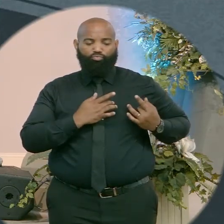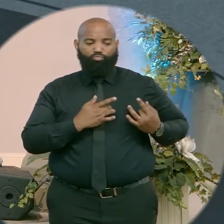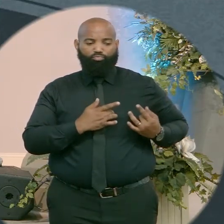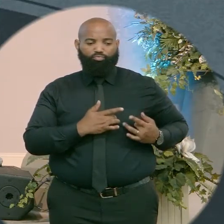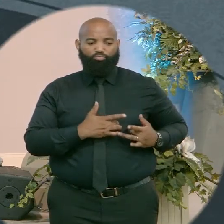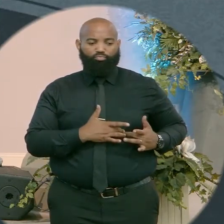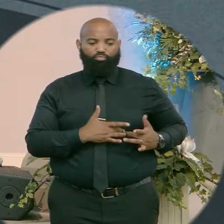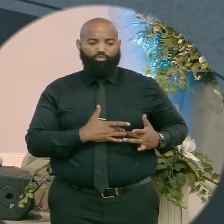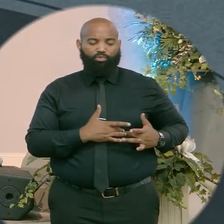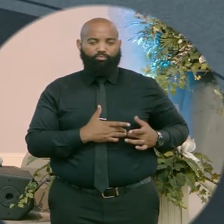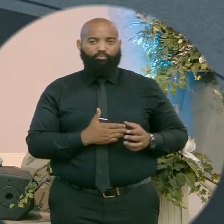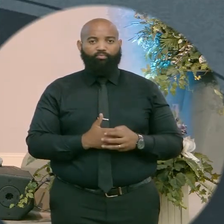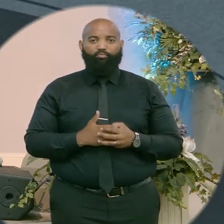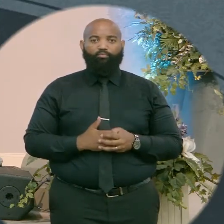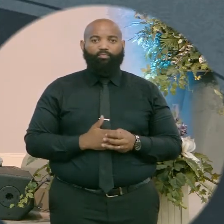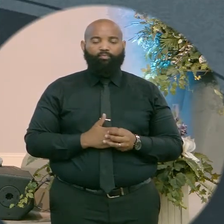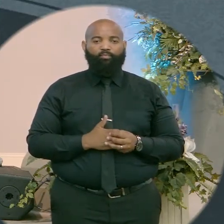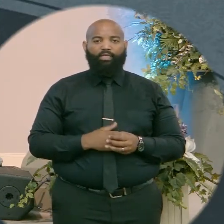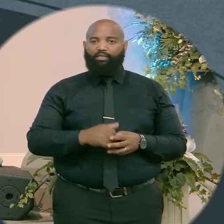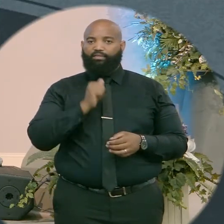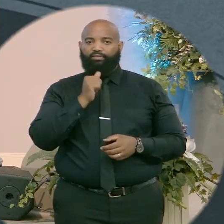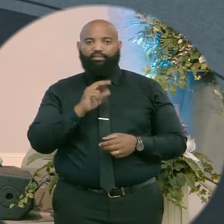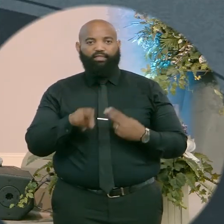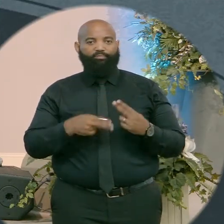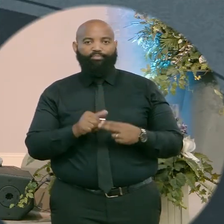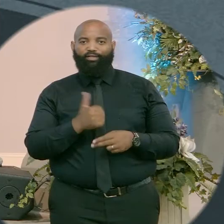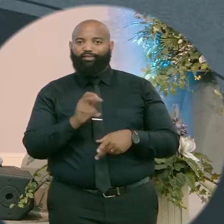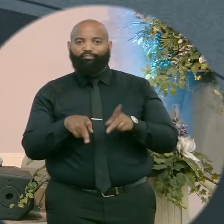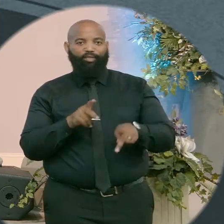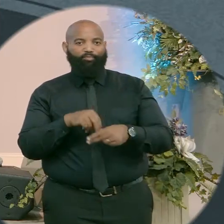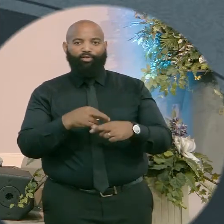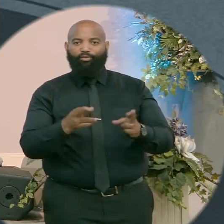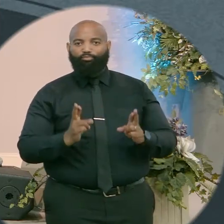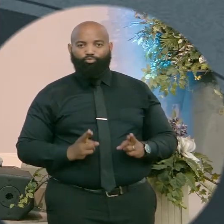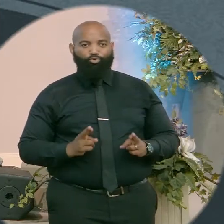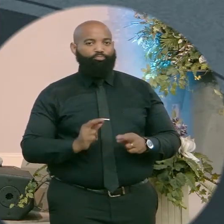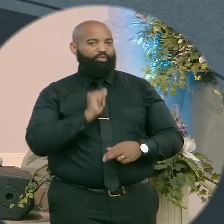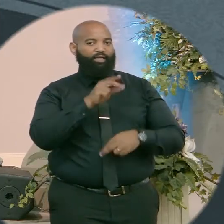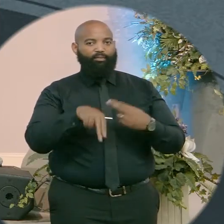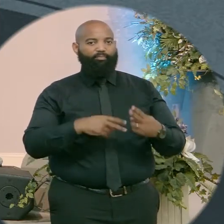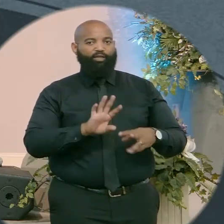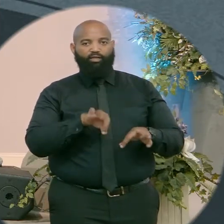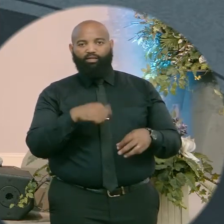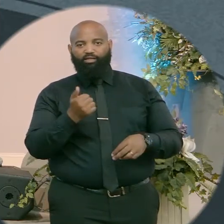This isn't about the people around you. this isn't about who's looking.